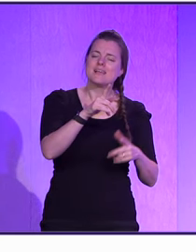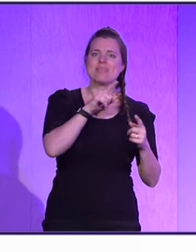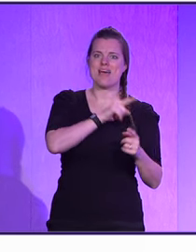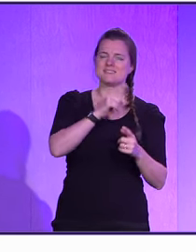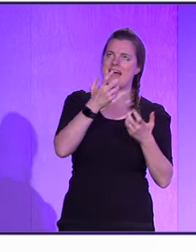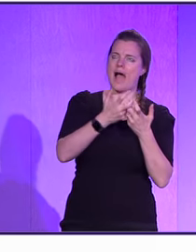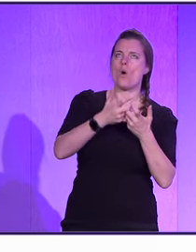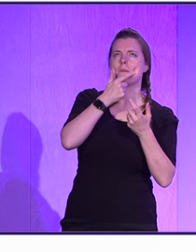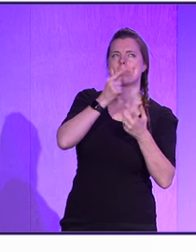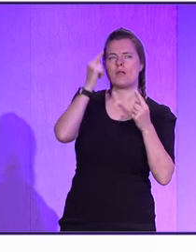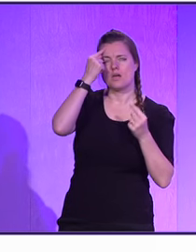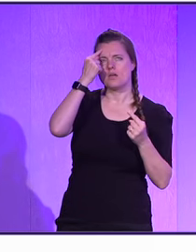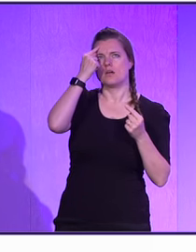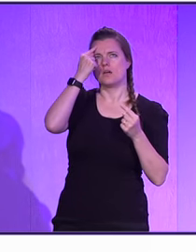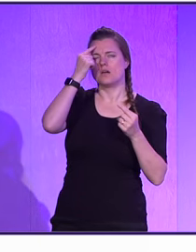this.